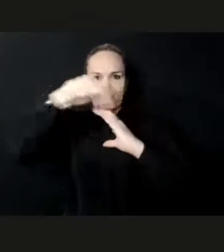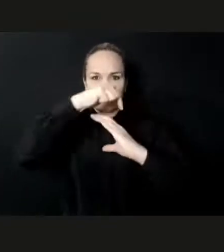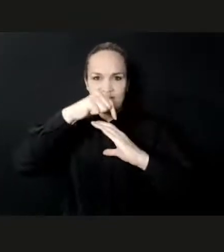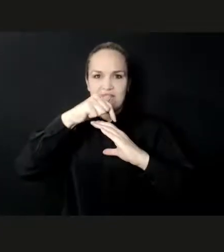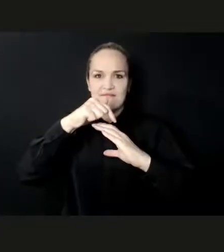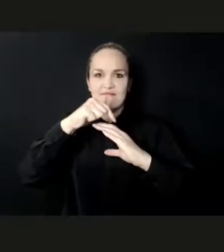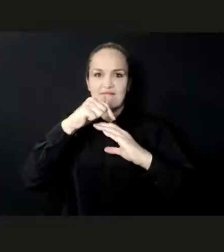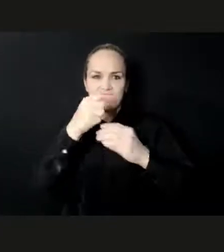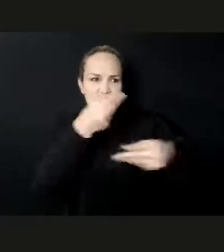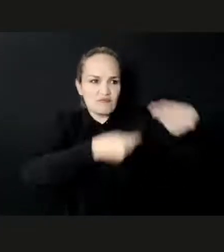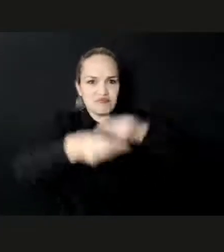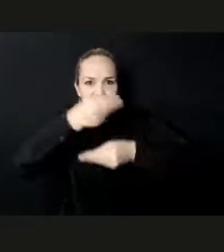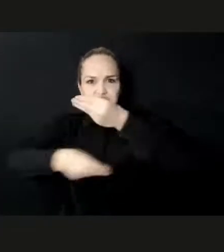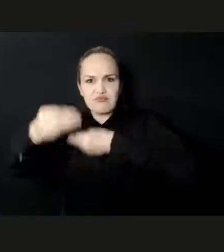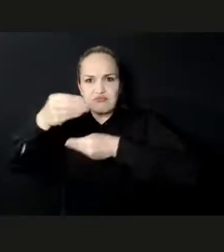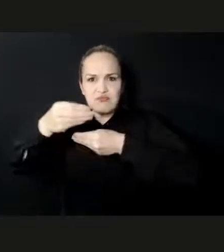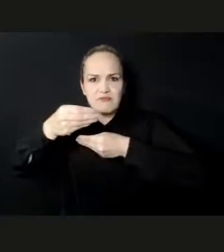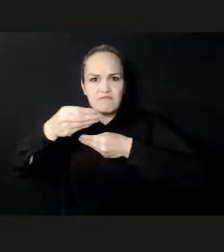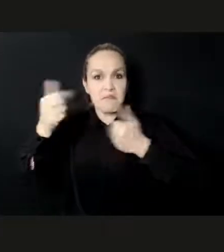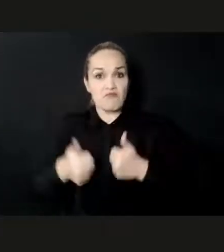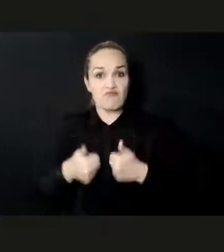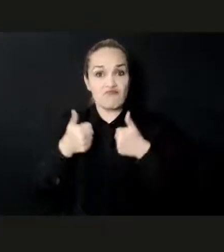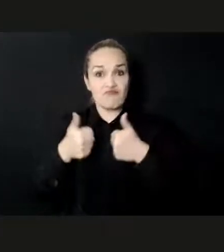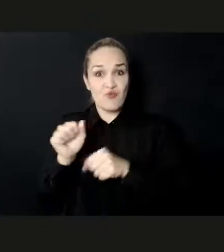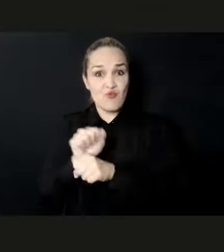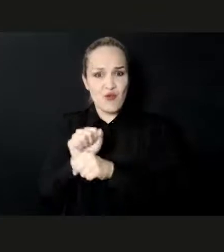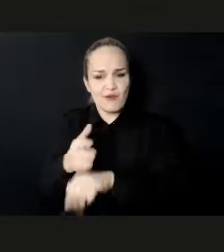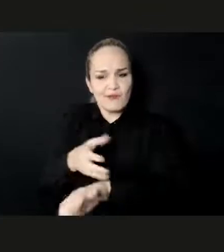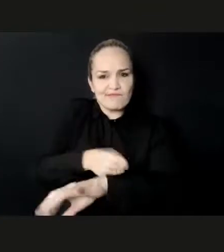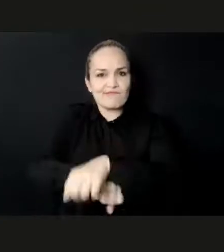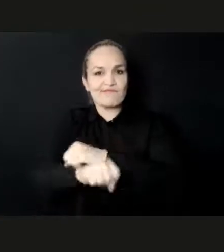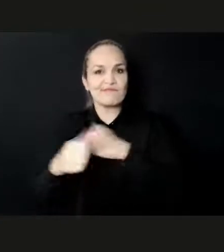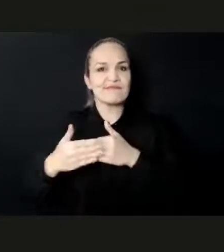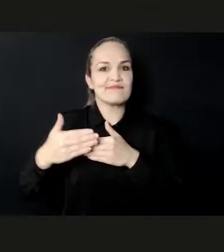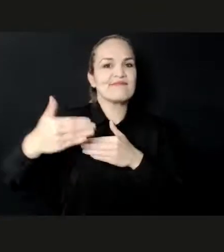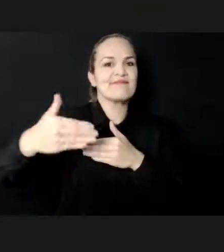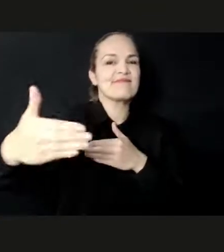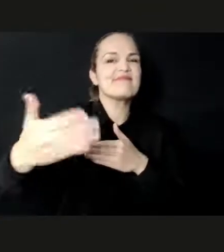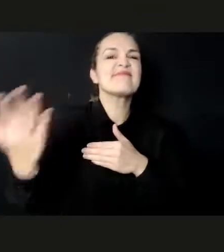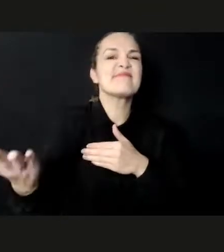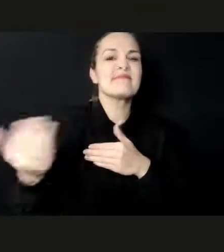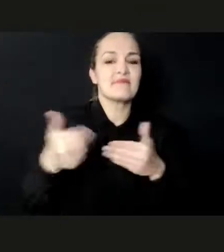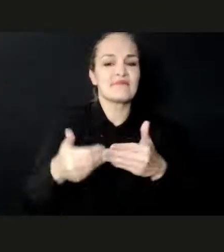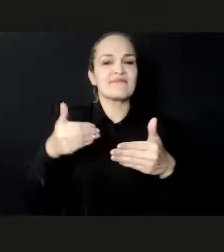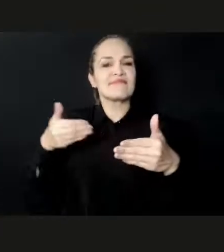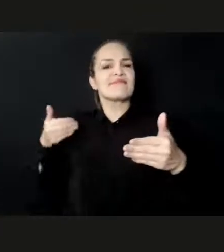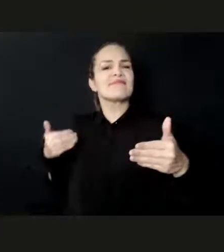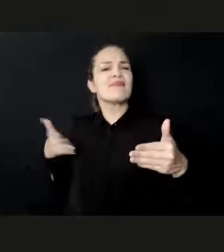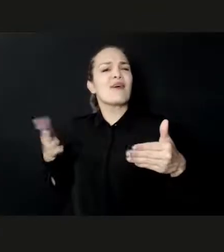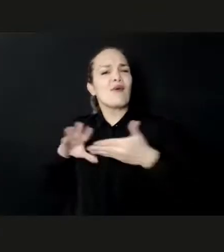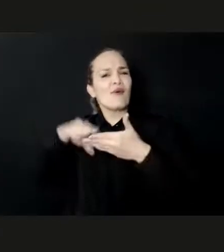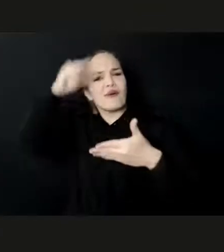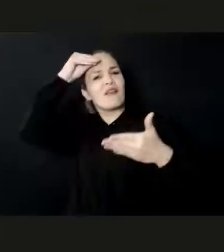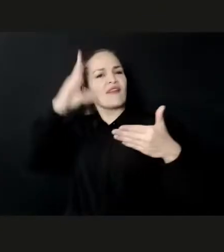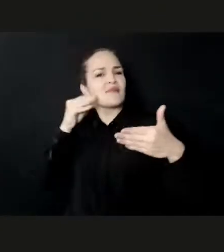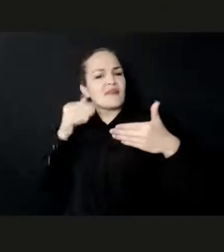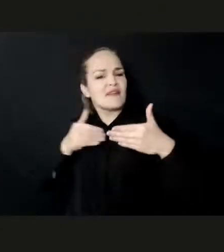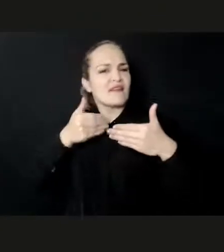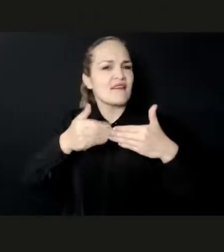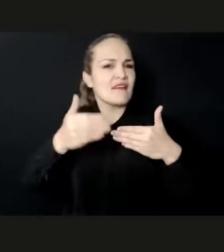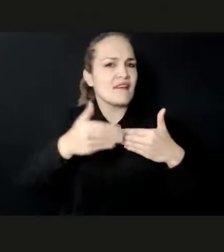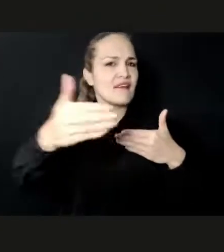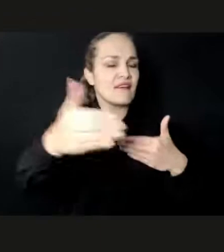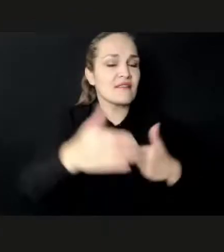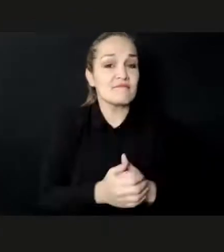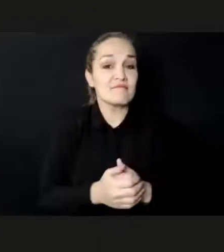So we've already heard that we are really dealing with a future market here with high growth rates, and just to give